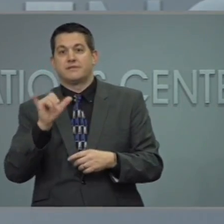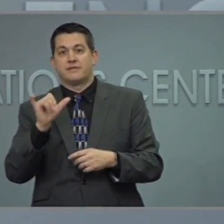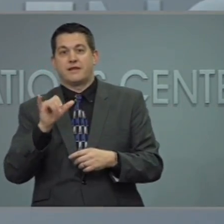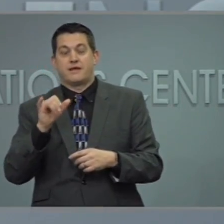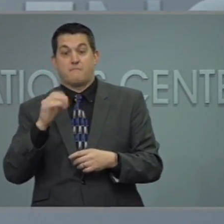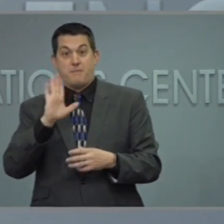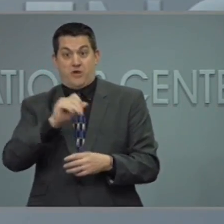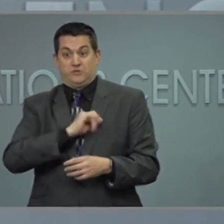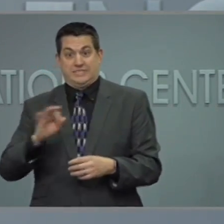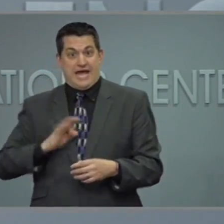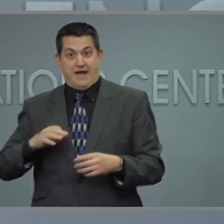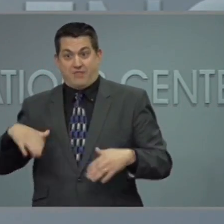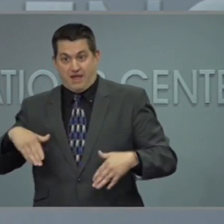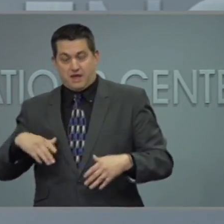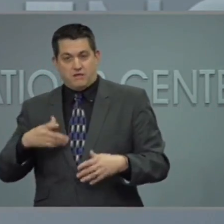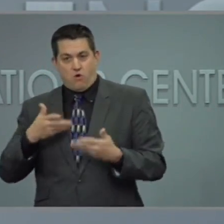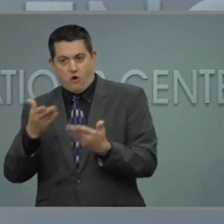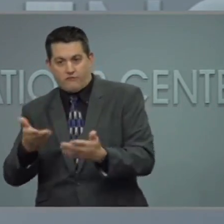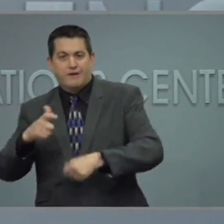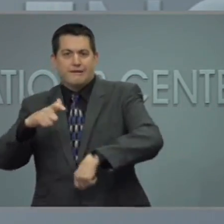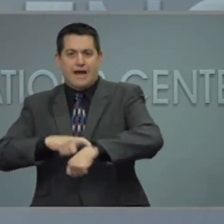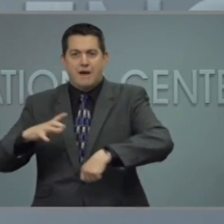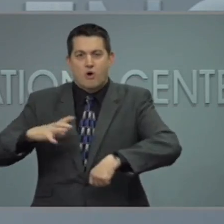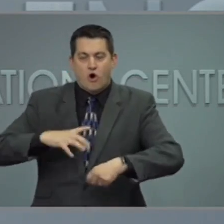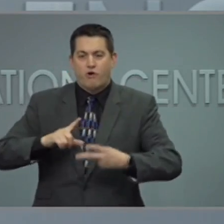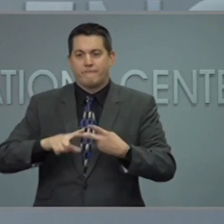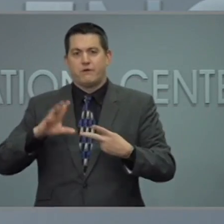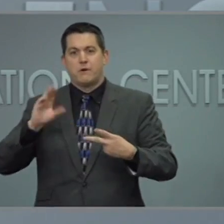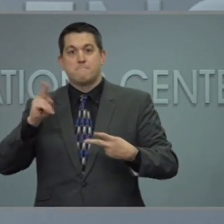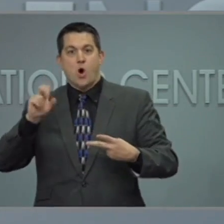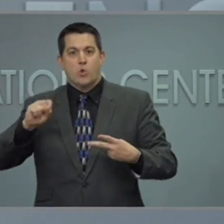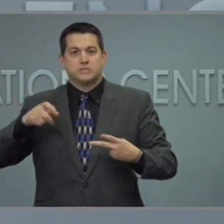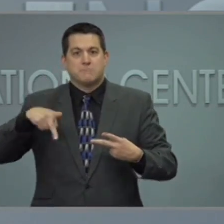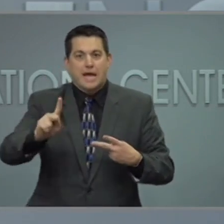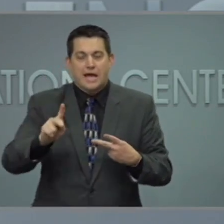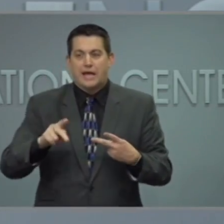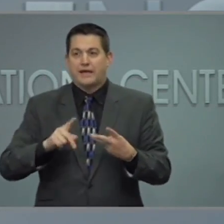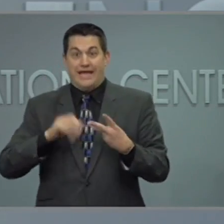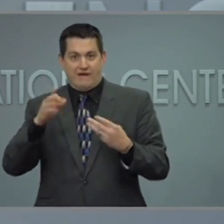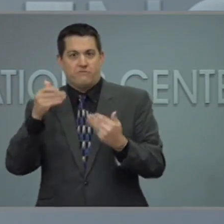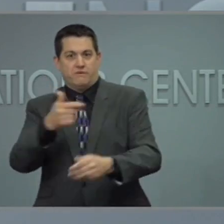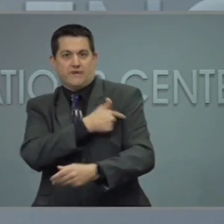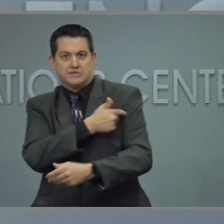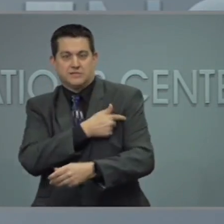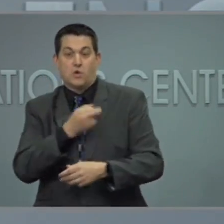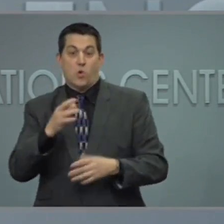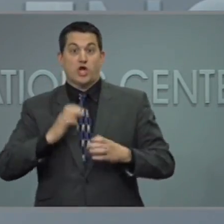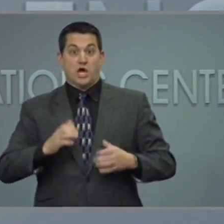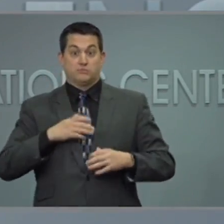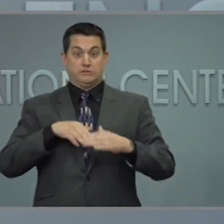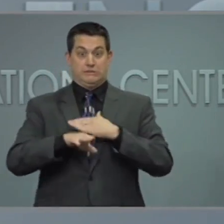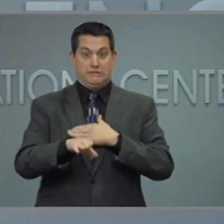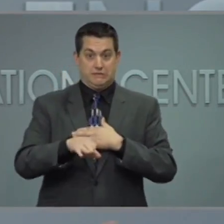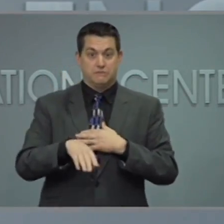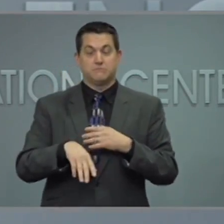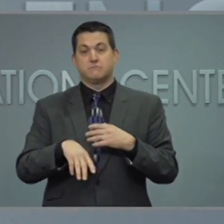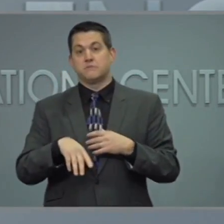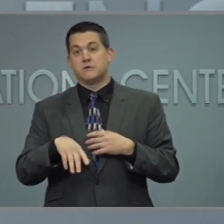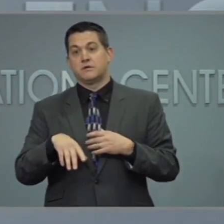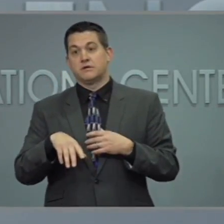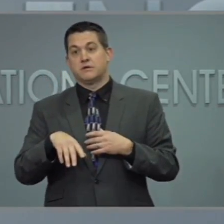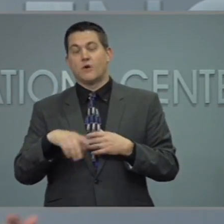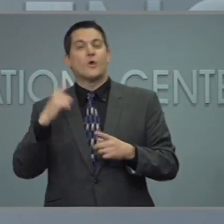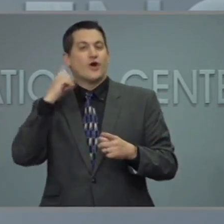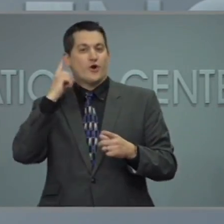own employees to get vaccinated some time off or bonus pay. Others are offering their customers or patrons. We already